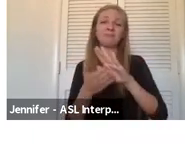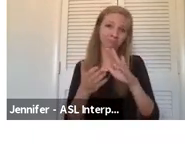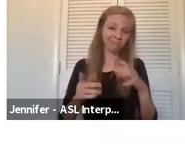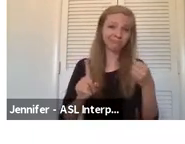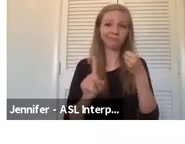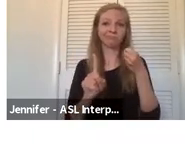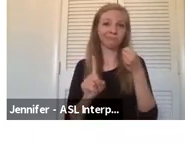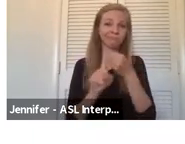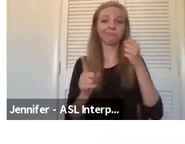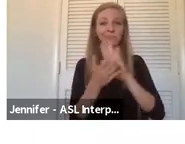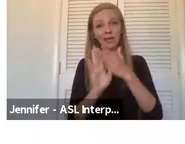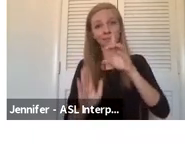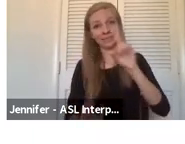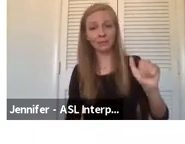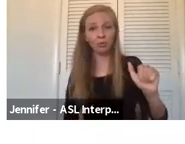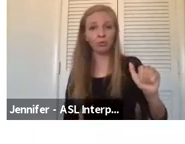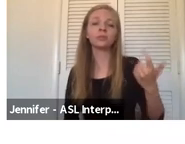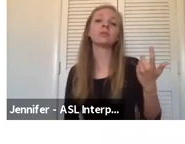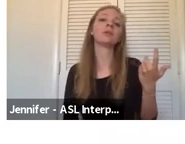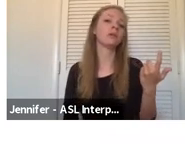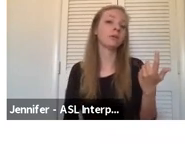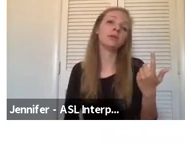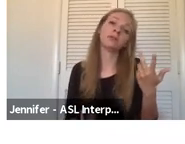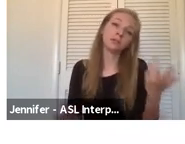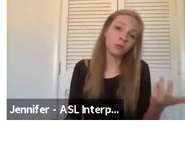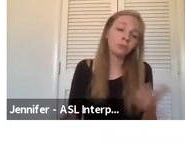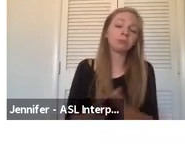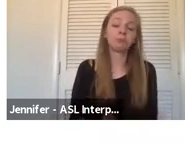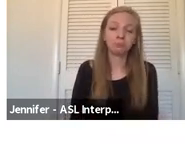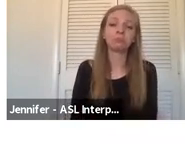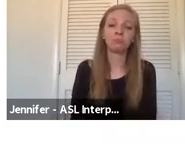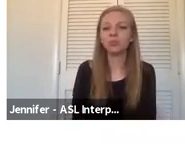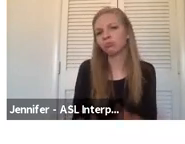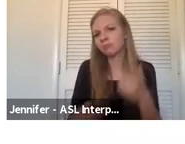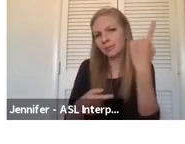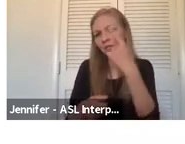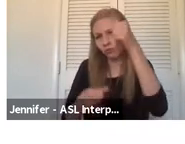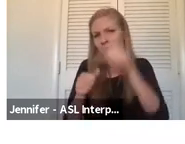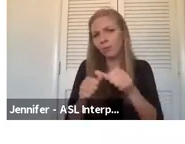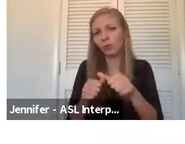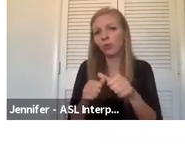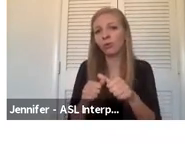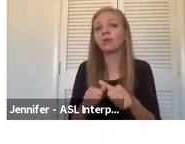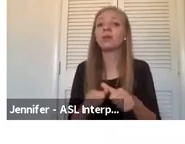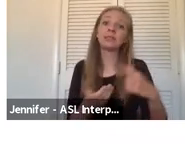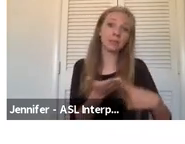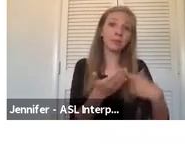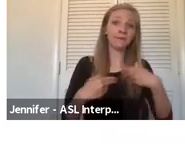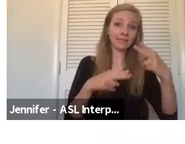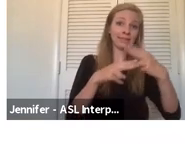the club. Unfortunately, we hope that doesn't happen, but it's something to keep in mind. There's also temporary disabilities.